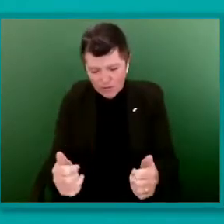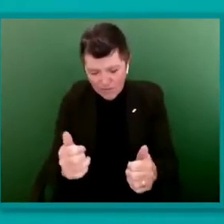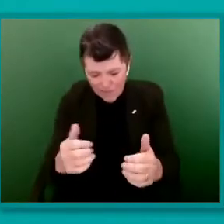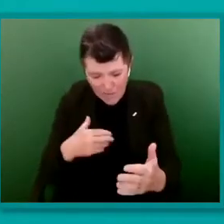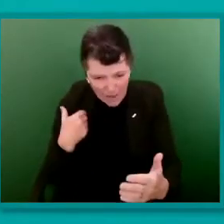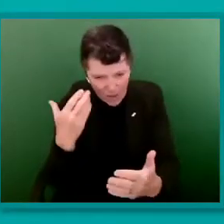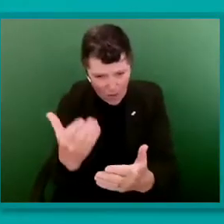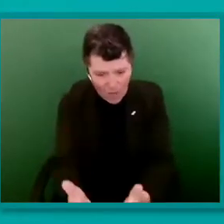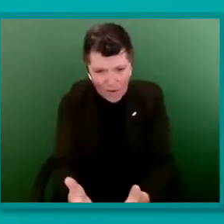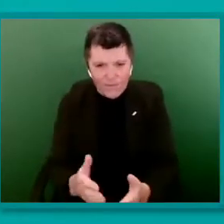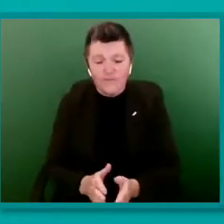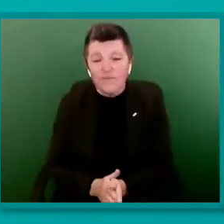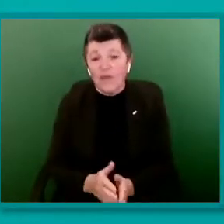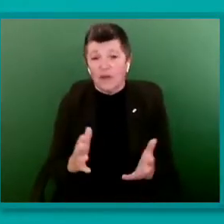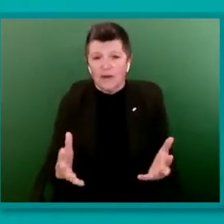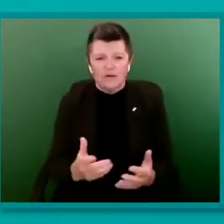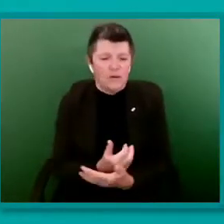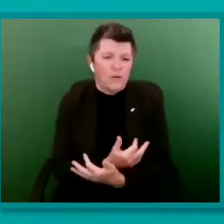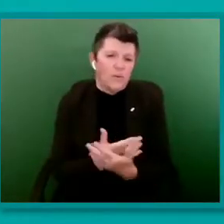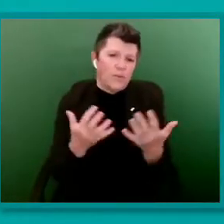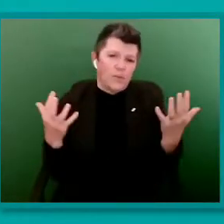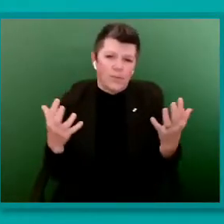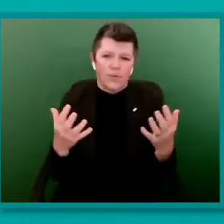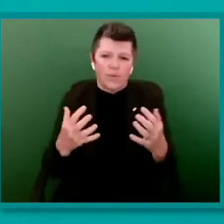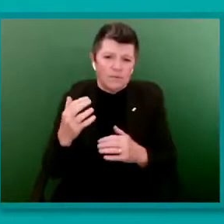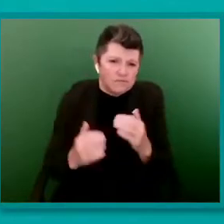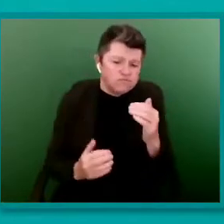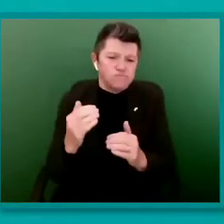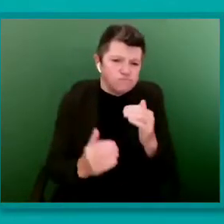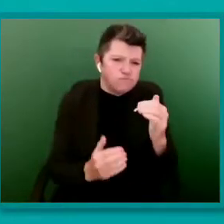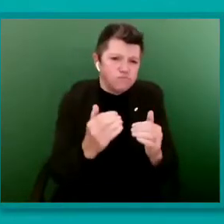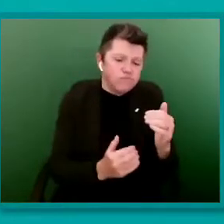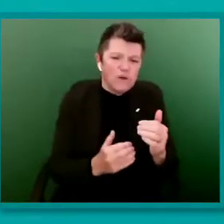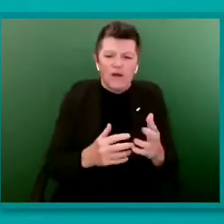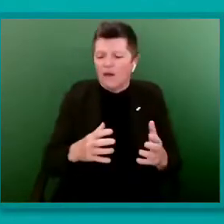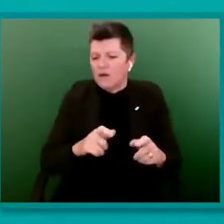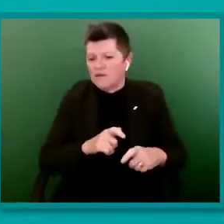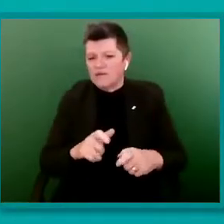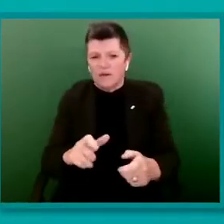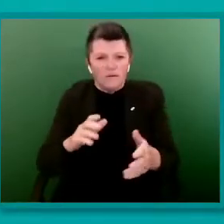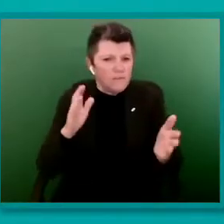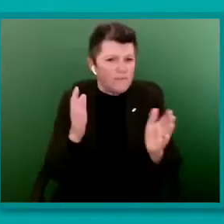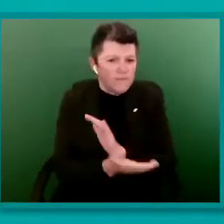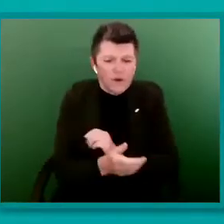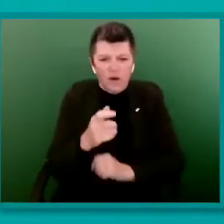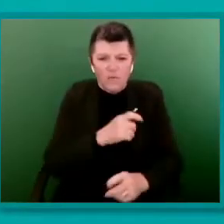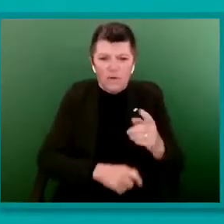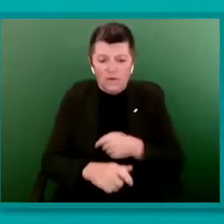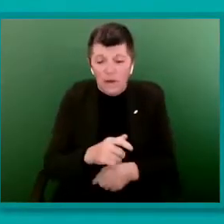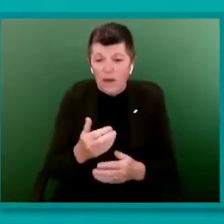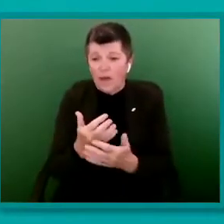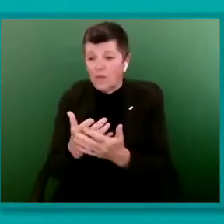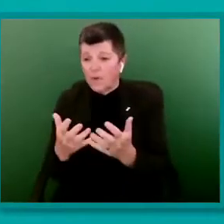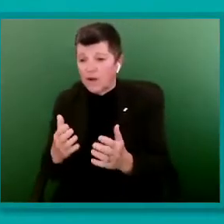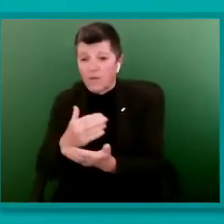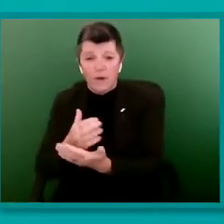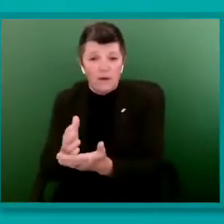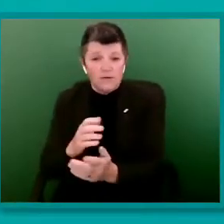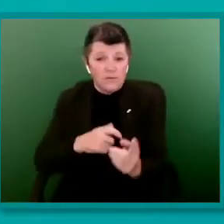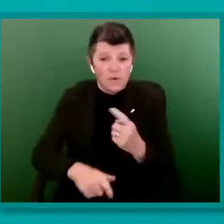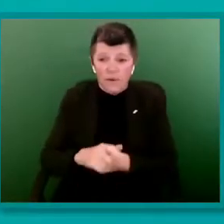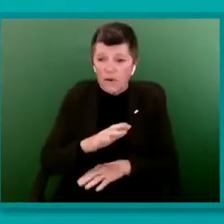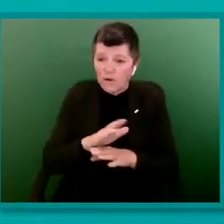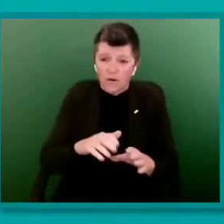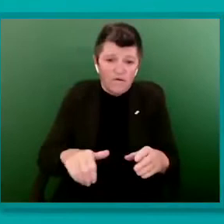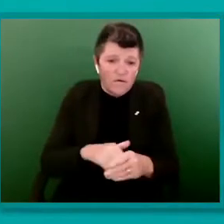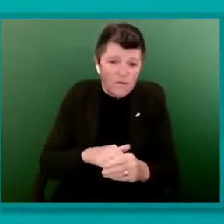injustices which still blight our community and many parts of our community still not part of that policymaking sphere or the public